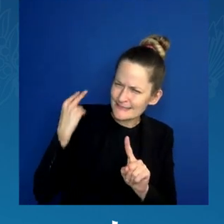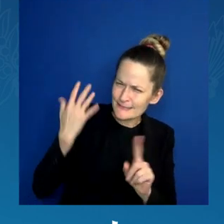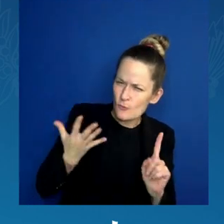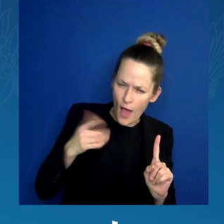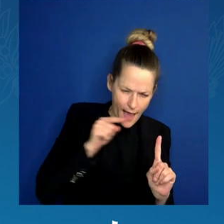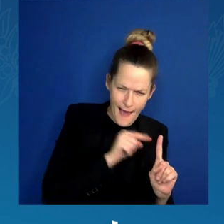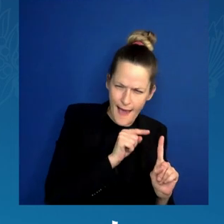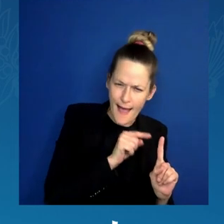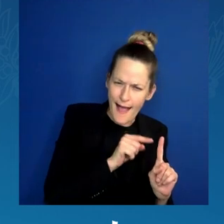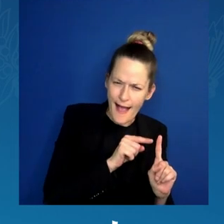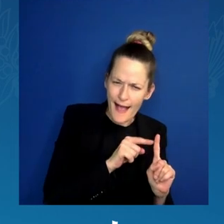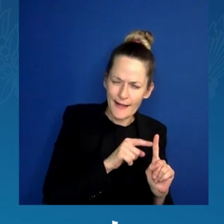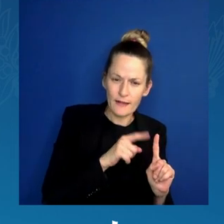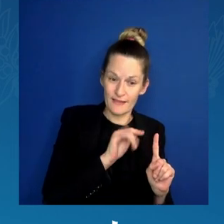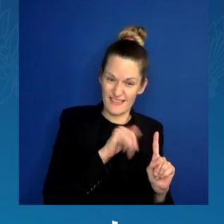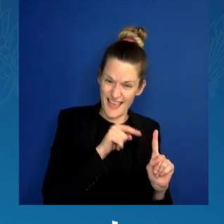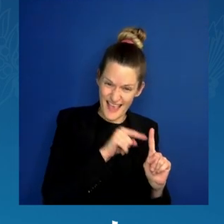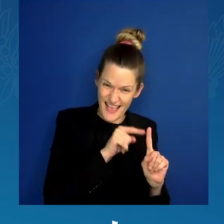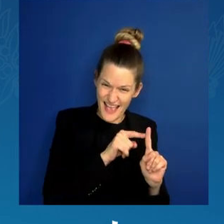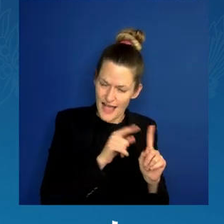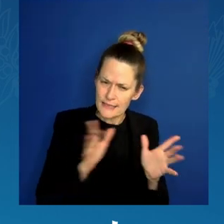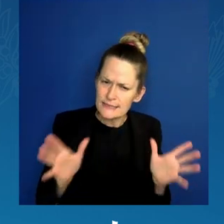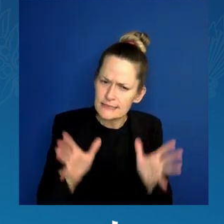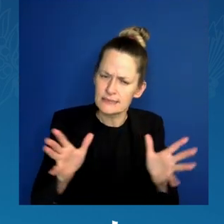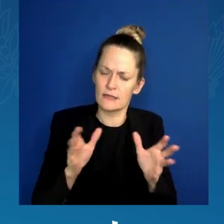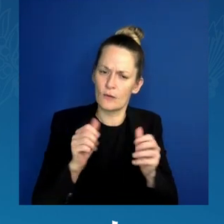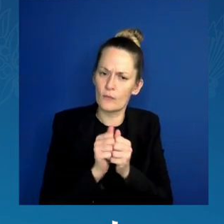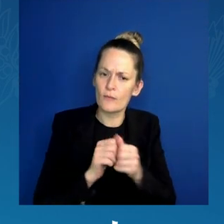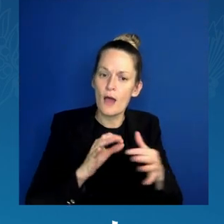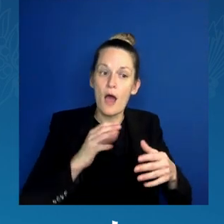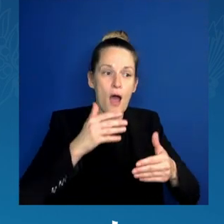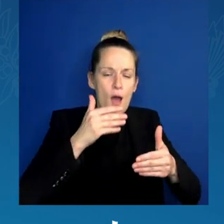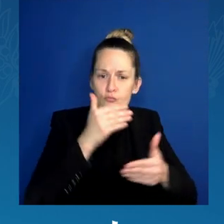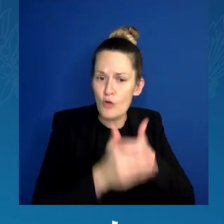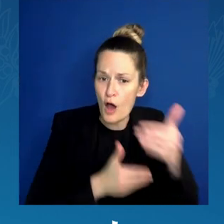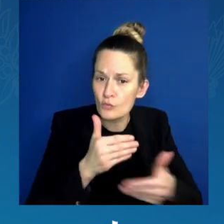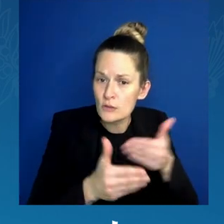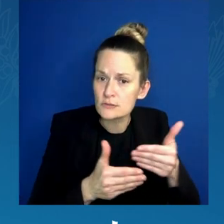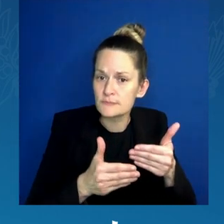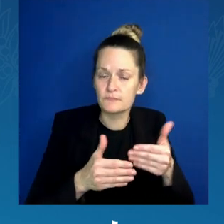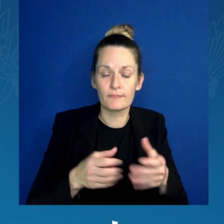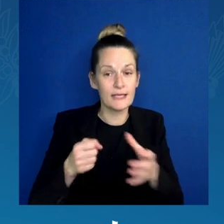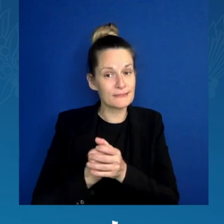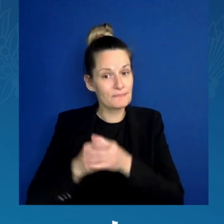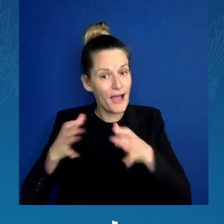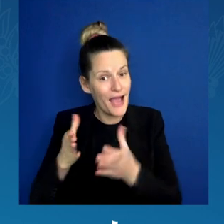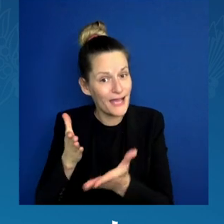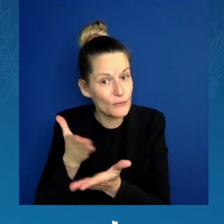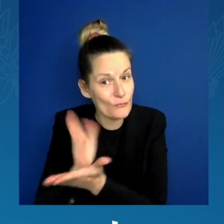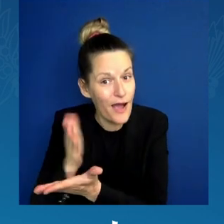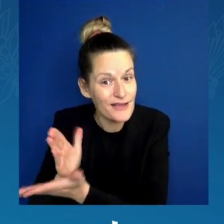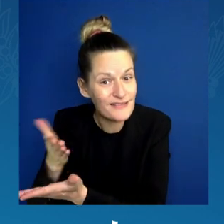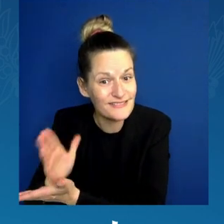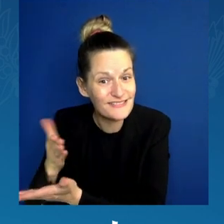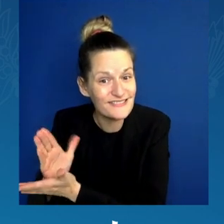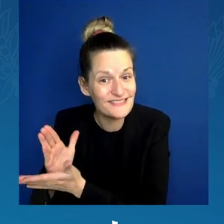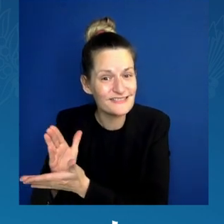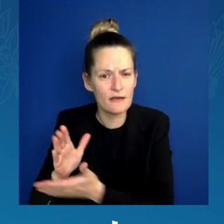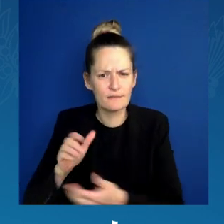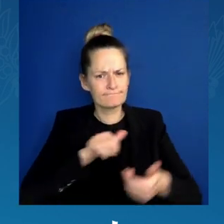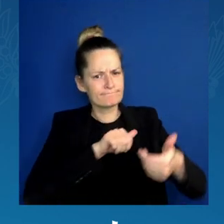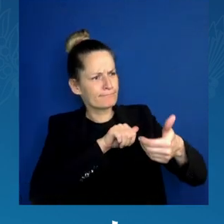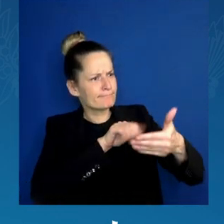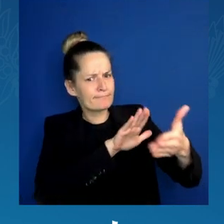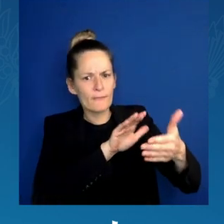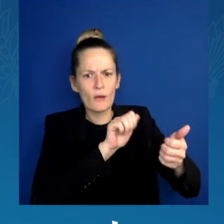restricting them, but expanding rights, those movements that have been about believing in the ideals upon